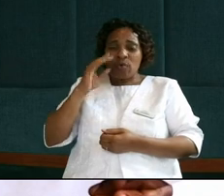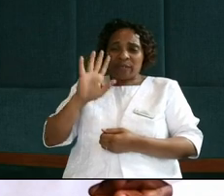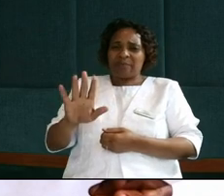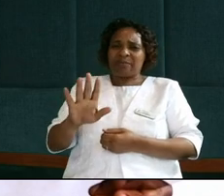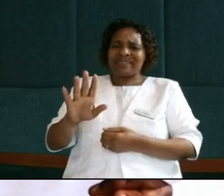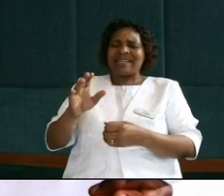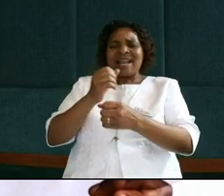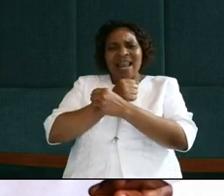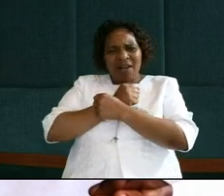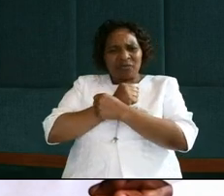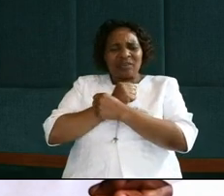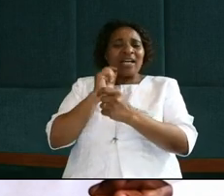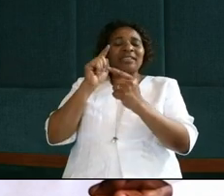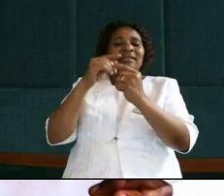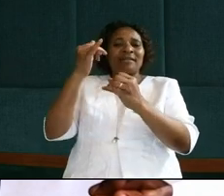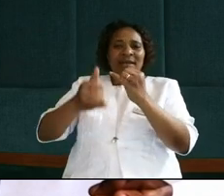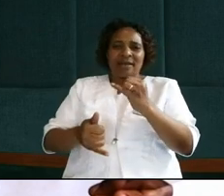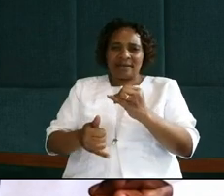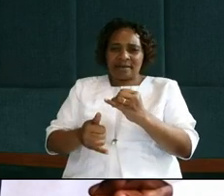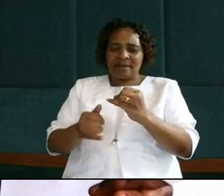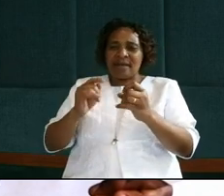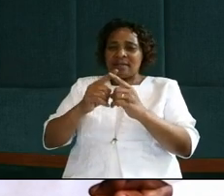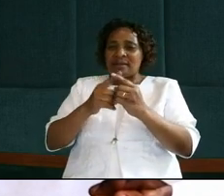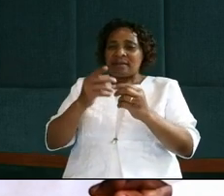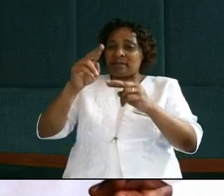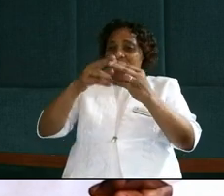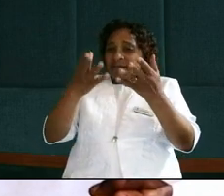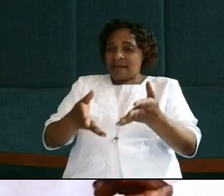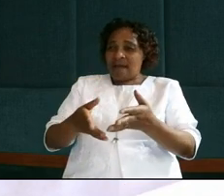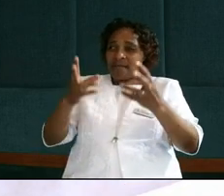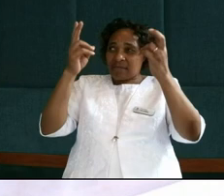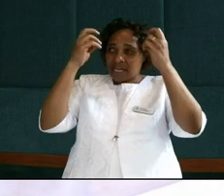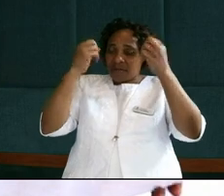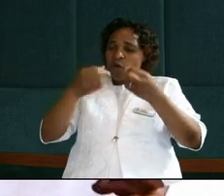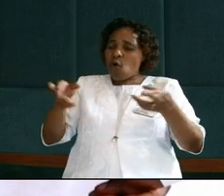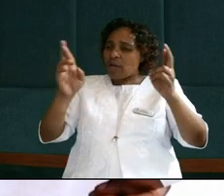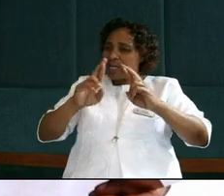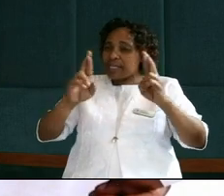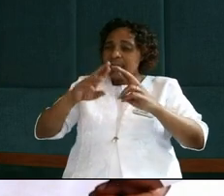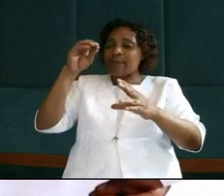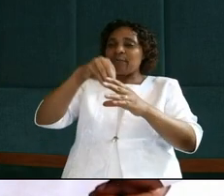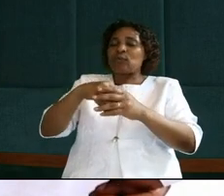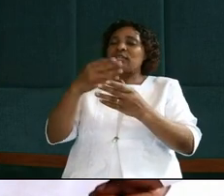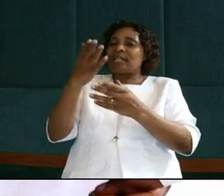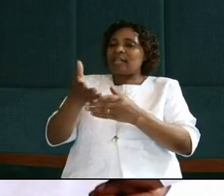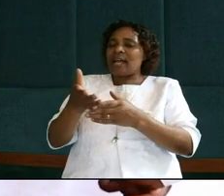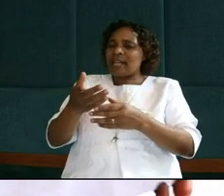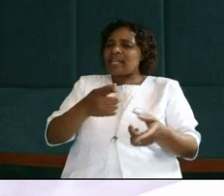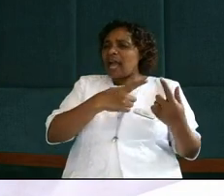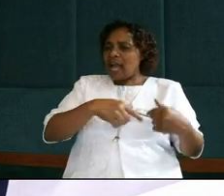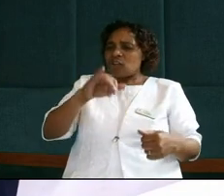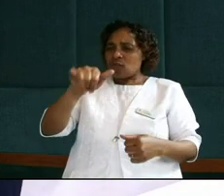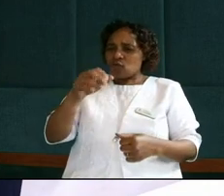loved them to the end. And as supper being ended, the devil, having already put him into the heart of